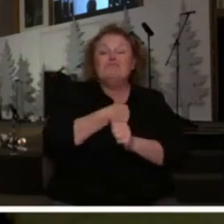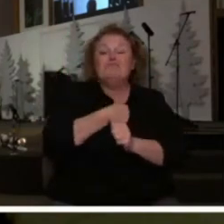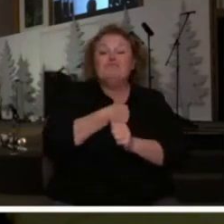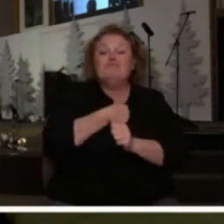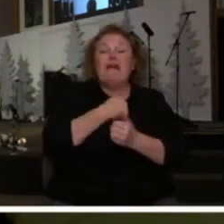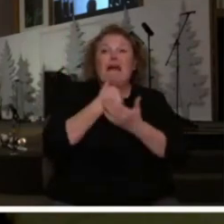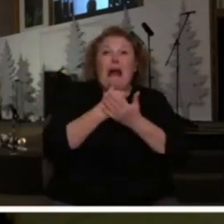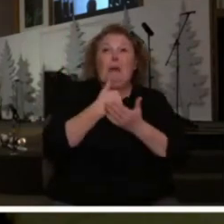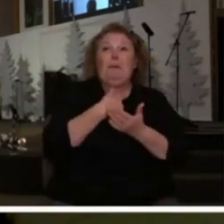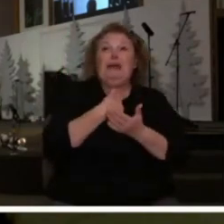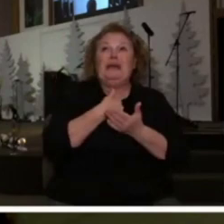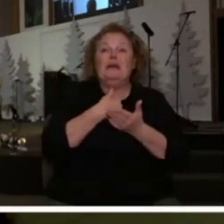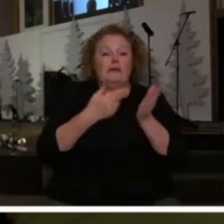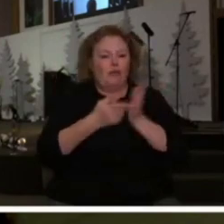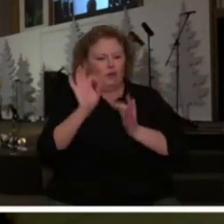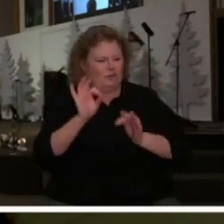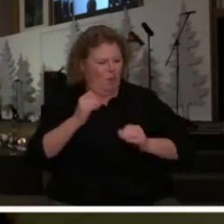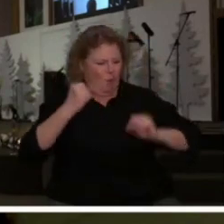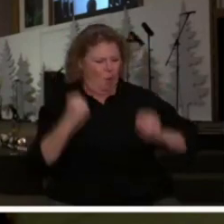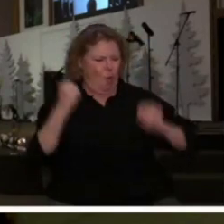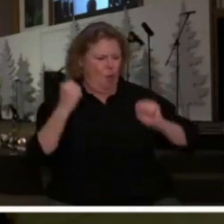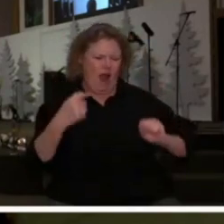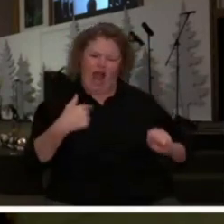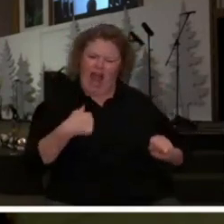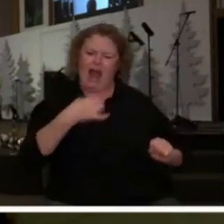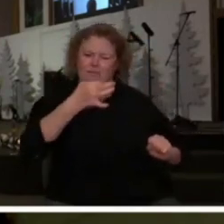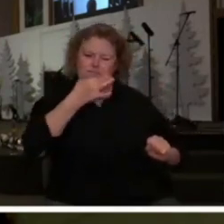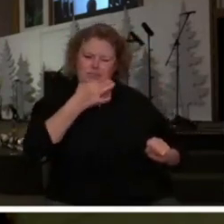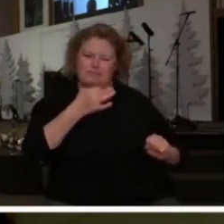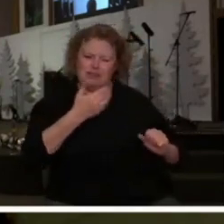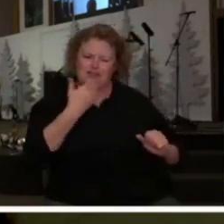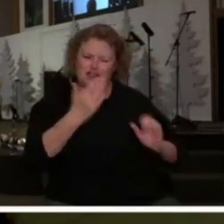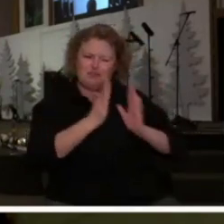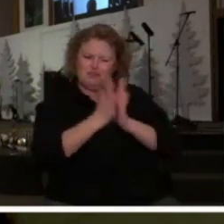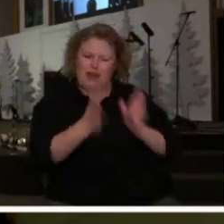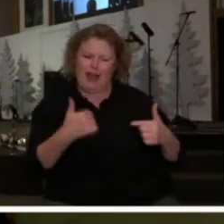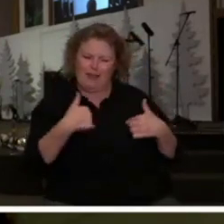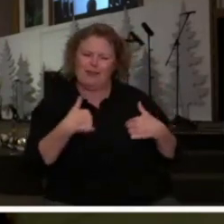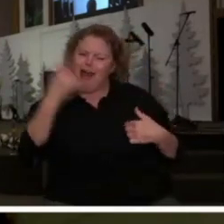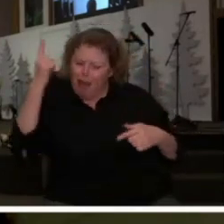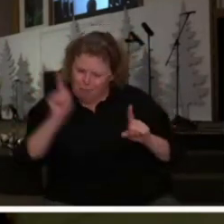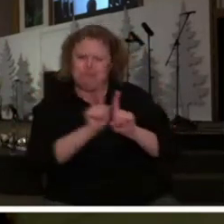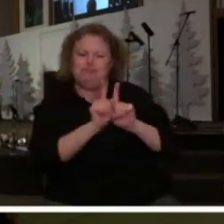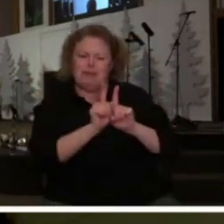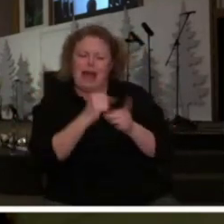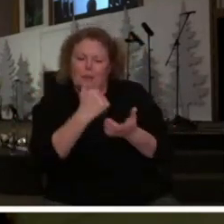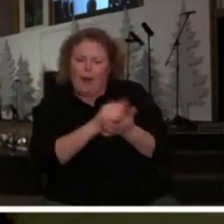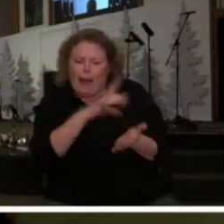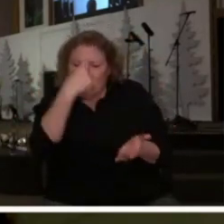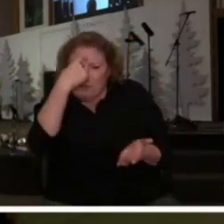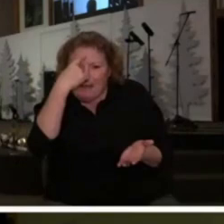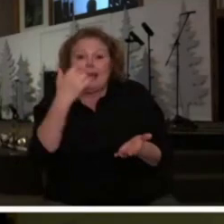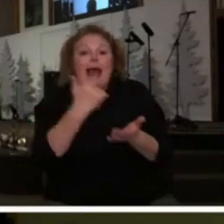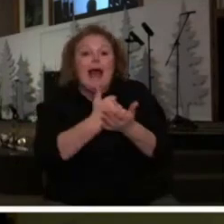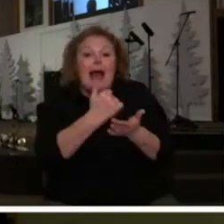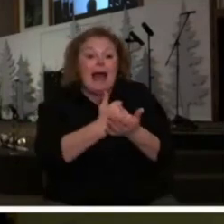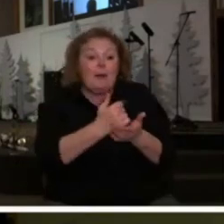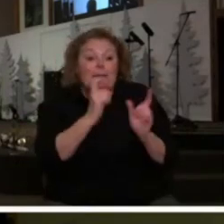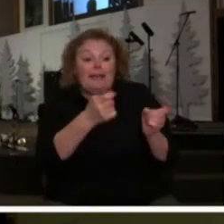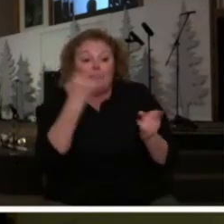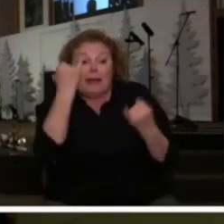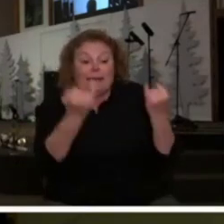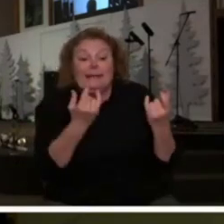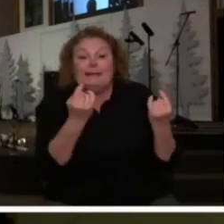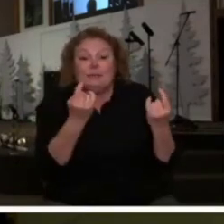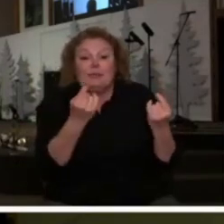Would you help me? And the Holy Spirit says, I'm an expert in prayer. I will begin to quicken your mind. I'll begin to quicken you in direction that you